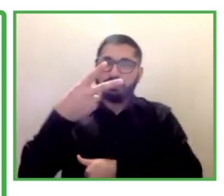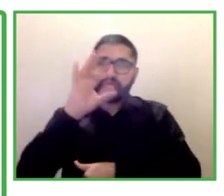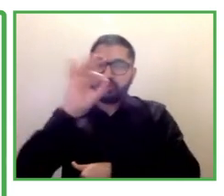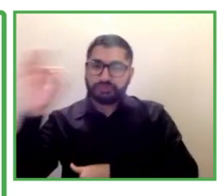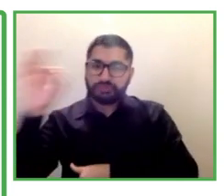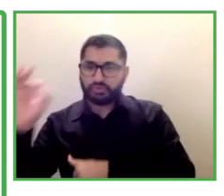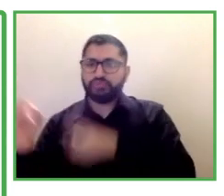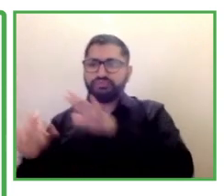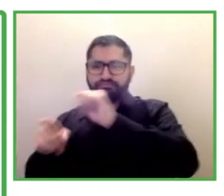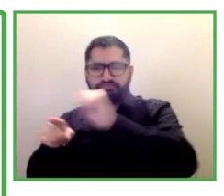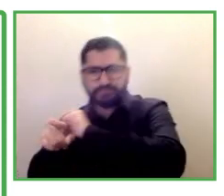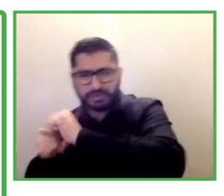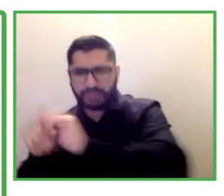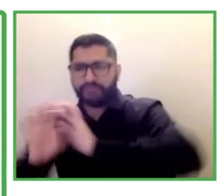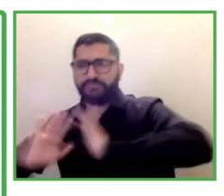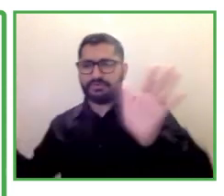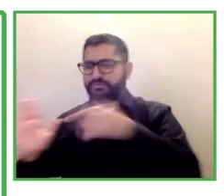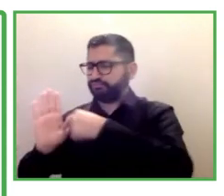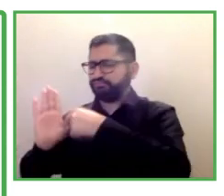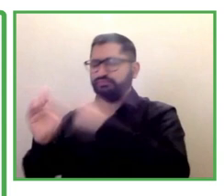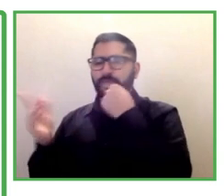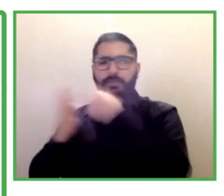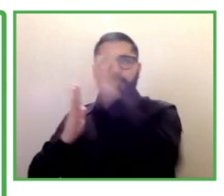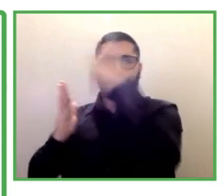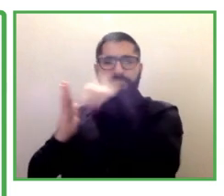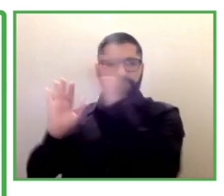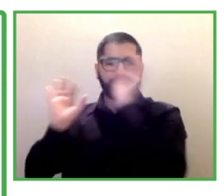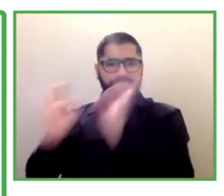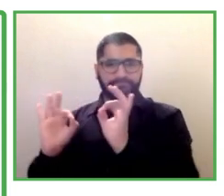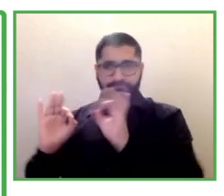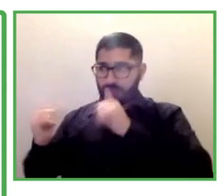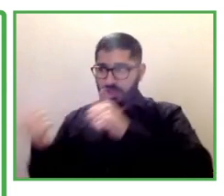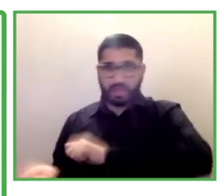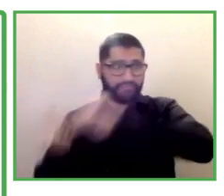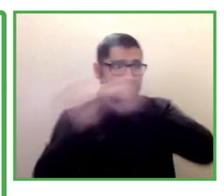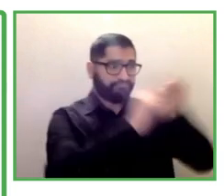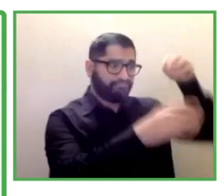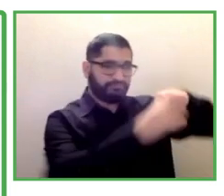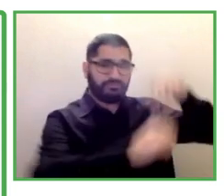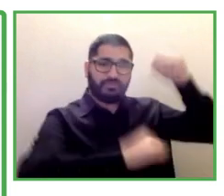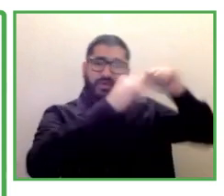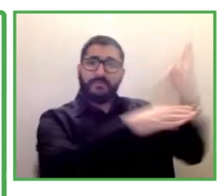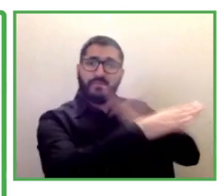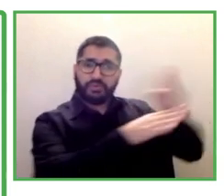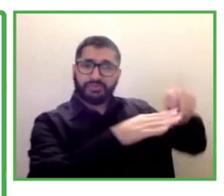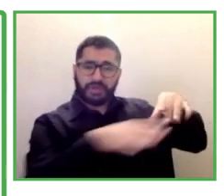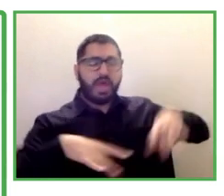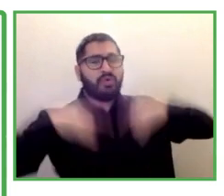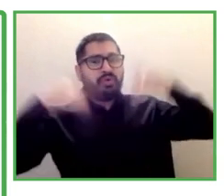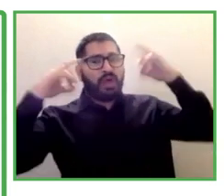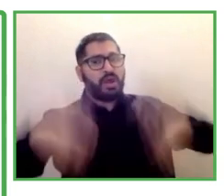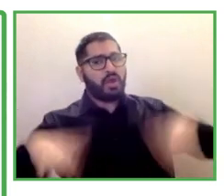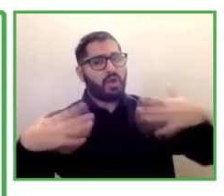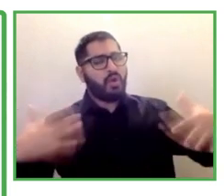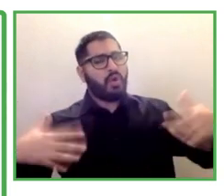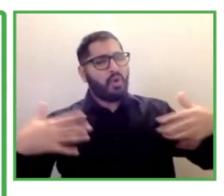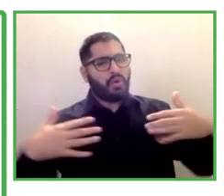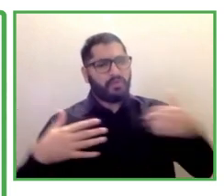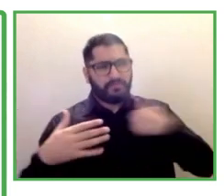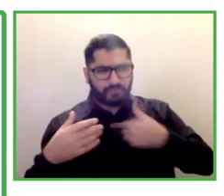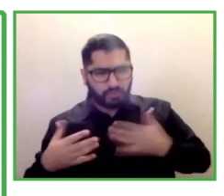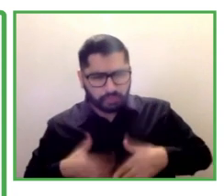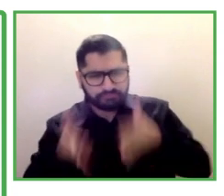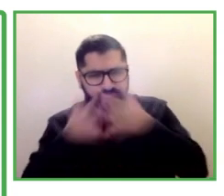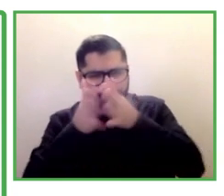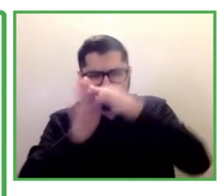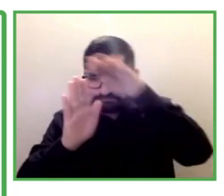i won't go through all the specifics of the the outcomes and the impacts that we've noted but we we have really great stats on the outcomes